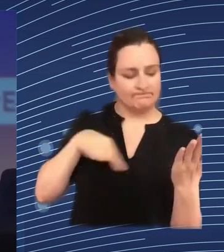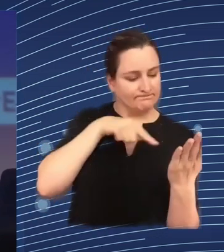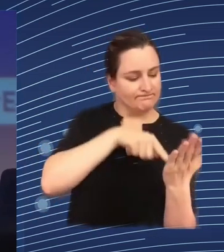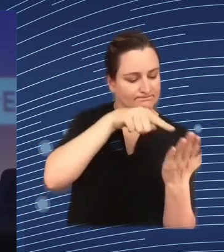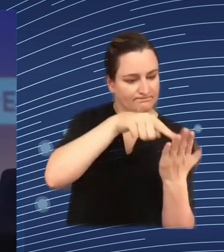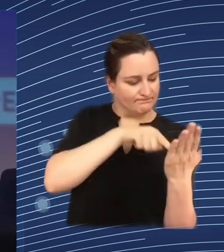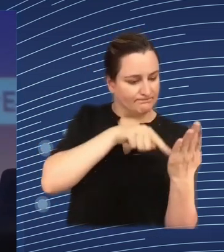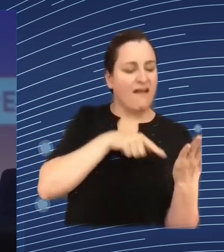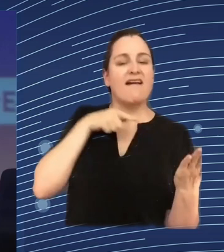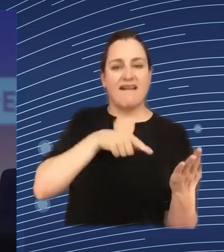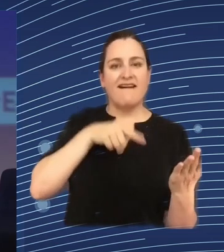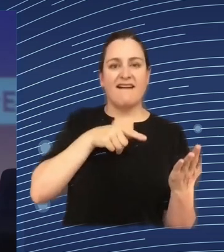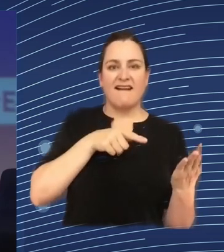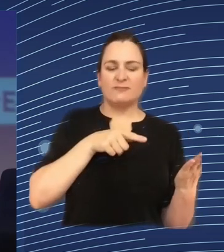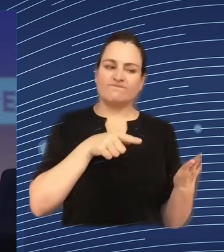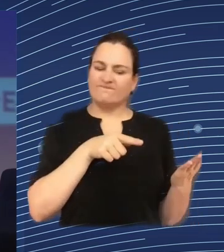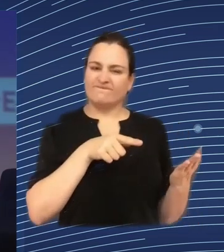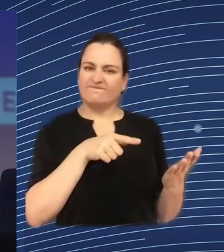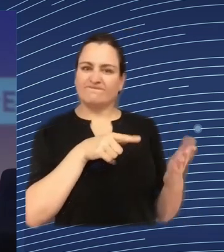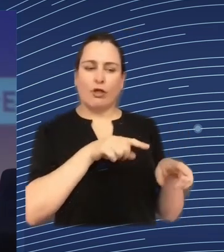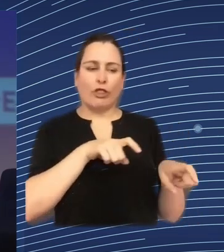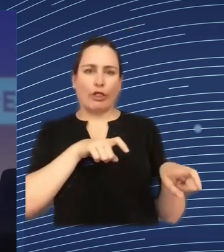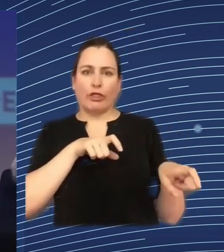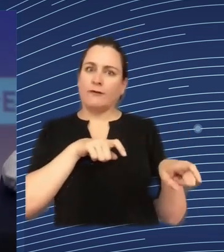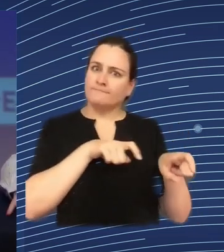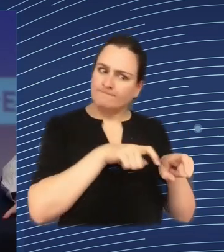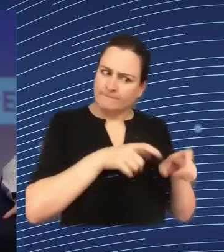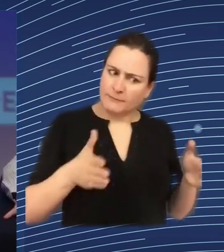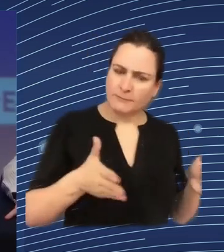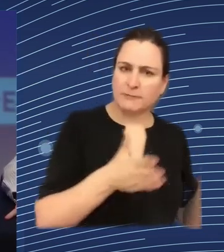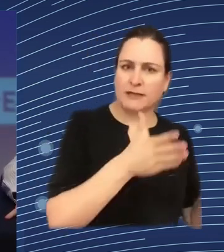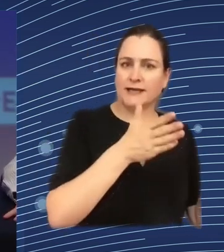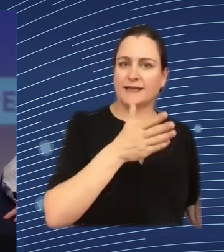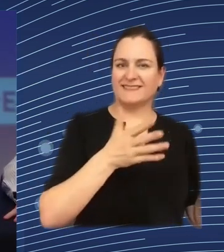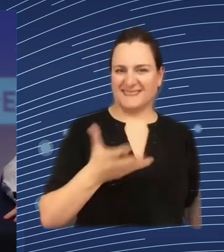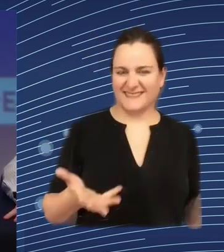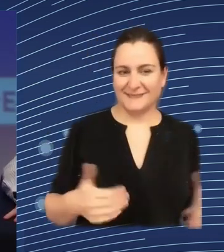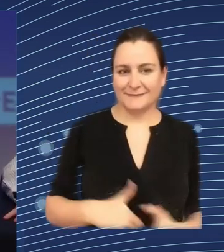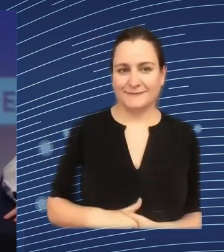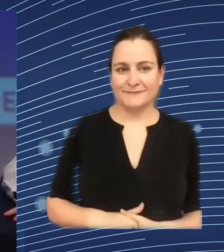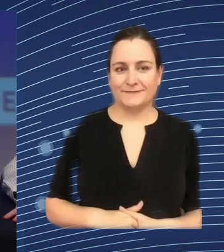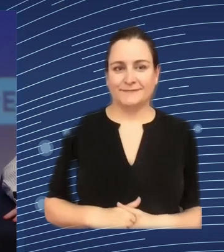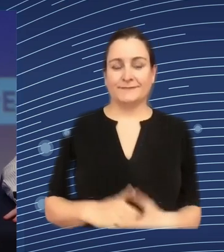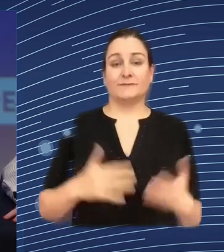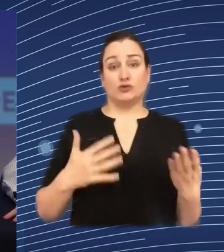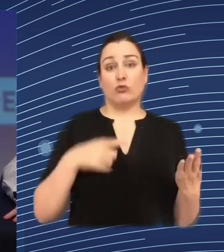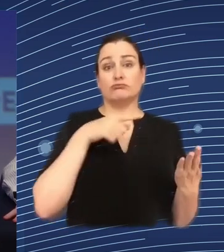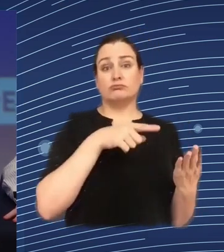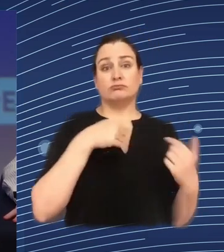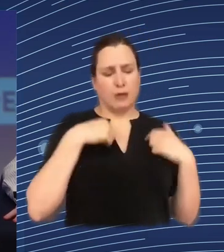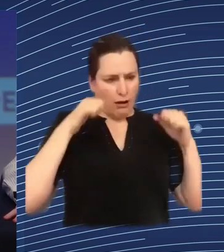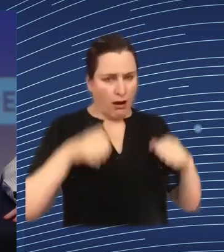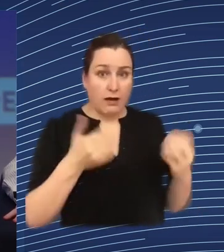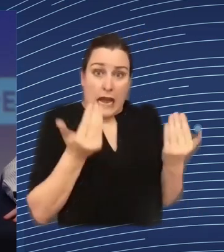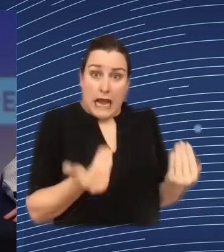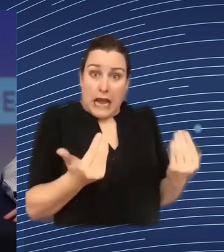of logistics the processes in order to be able to react to performance fluctuations due